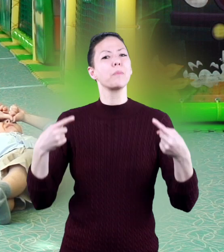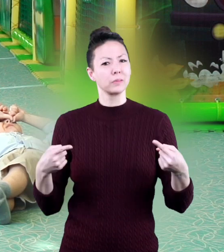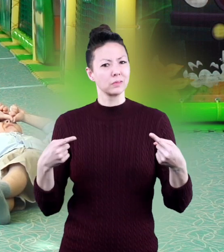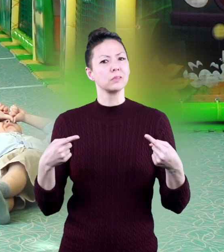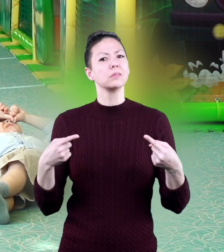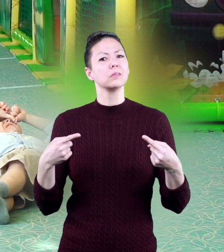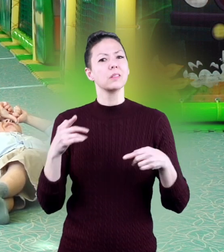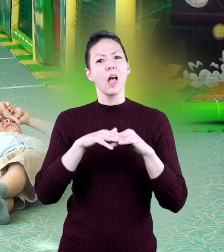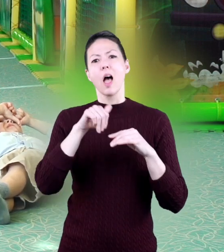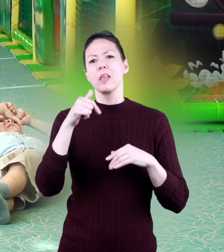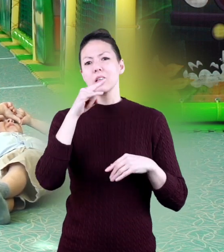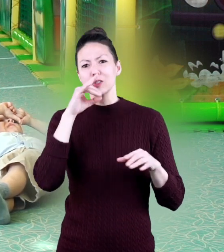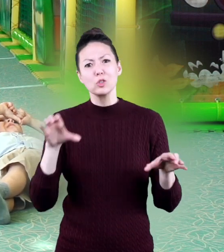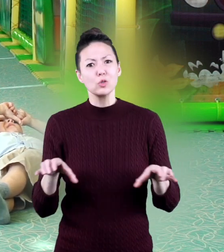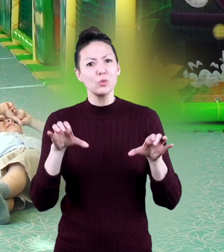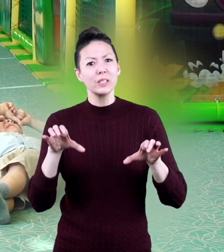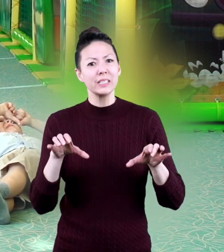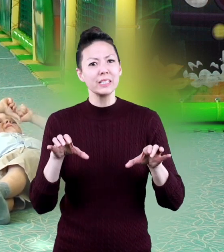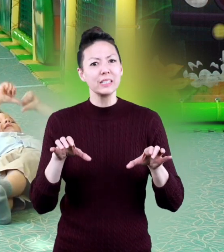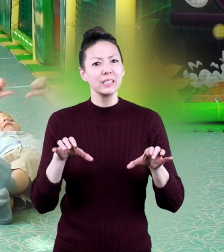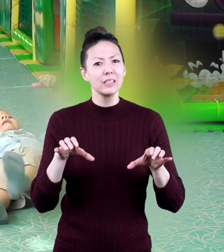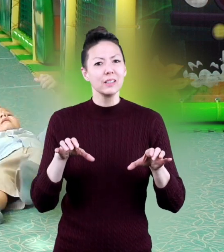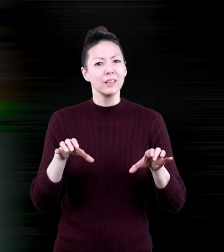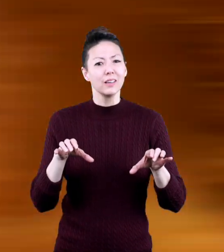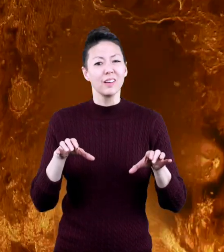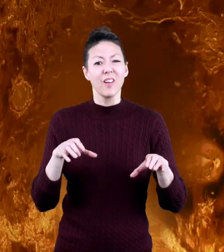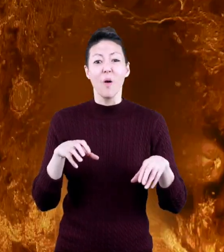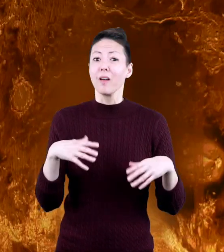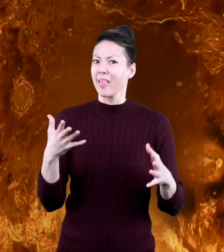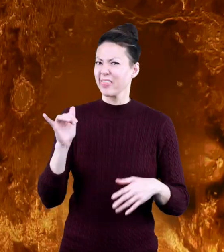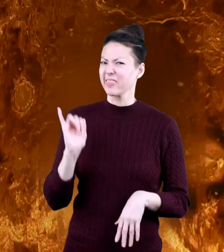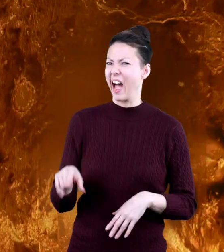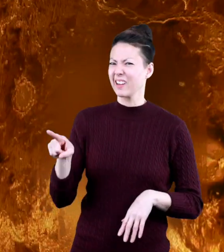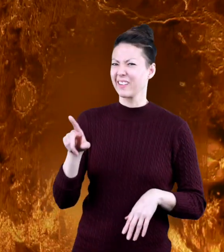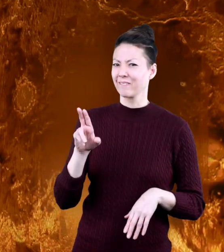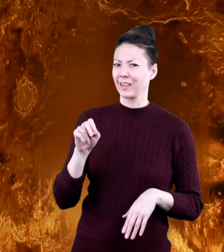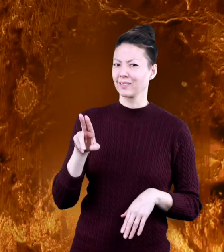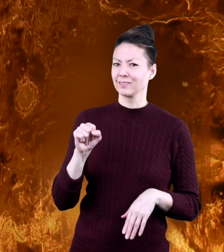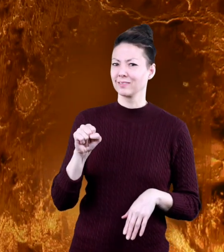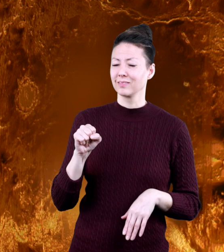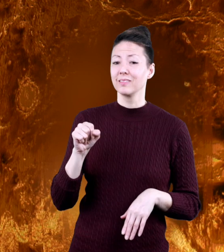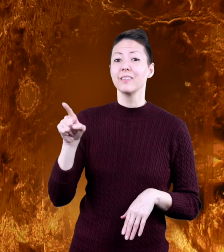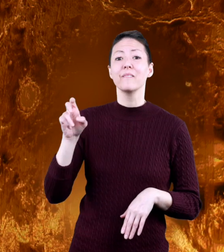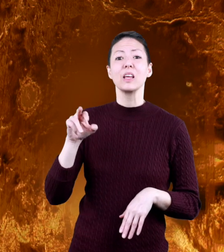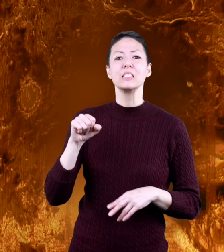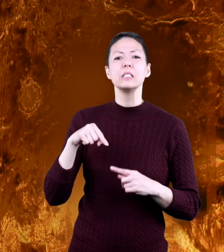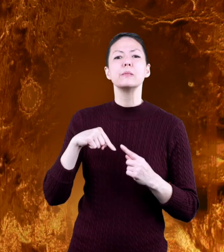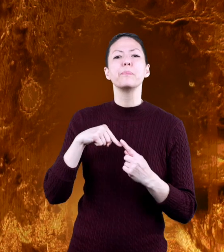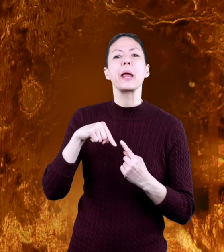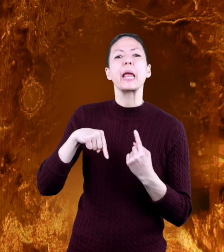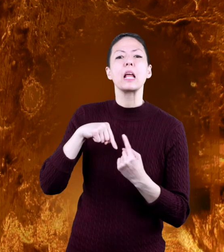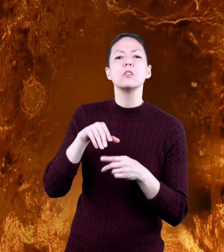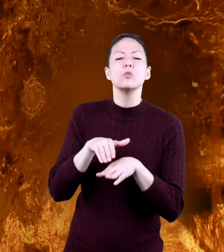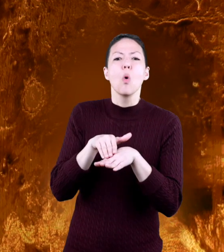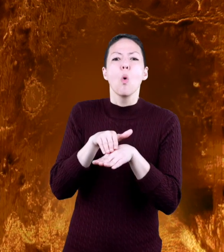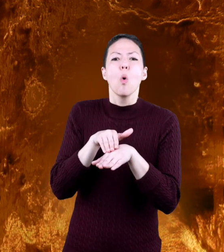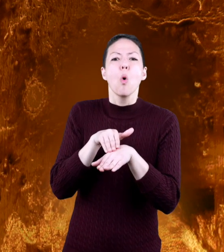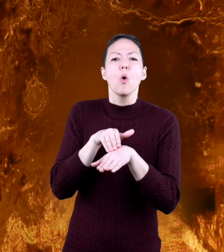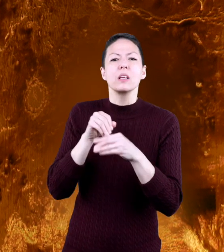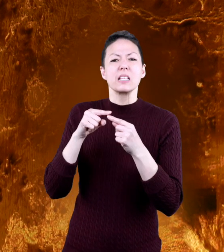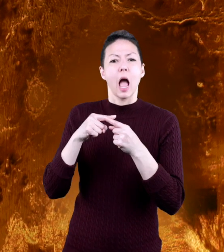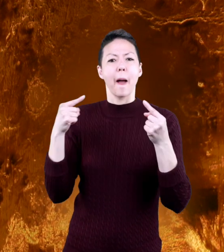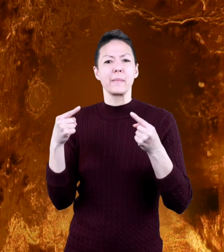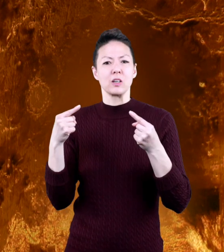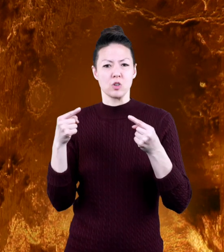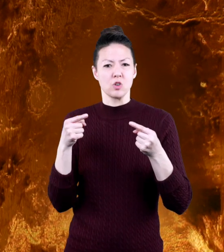opposite of what every other kid is doing? Well, that's Venus. Venus spins slowly and in the